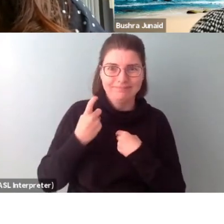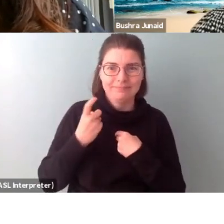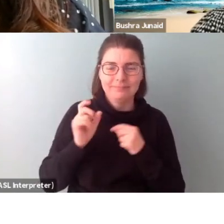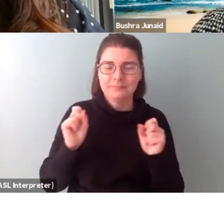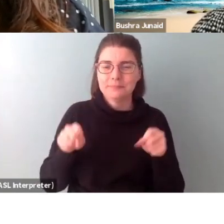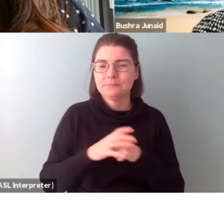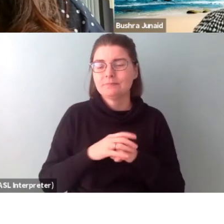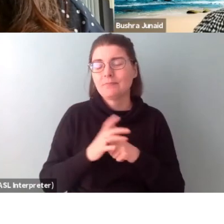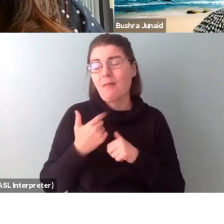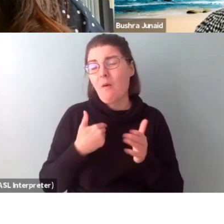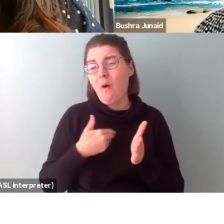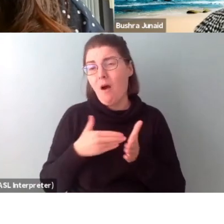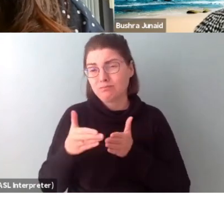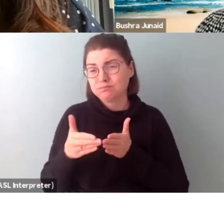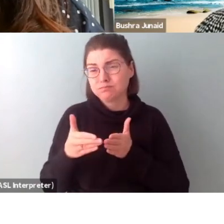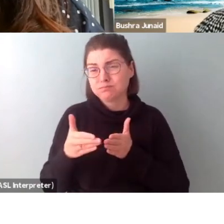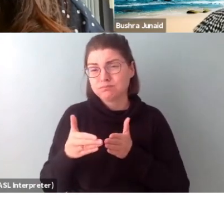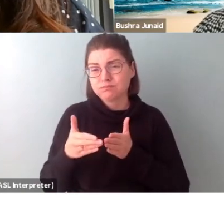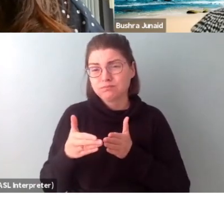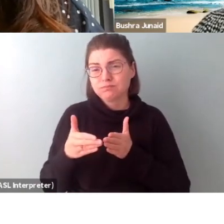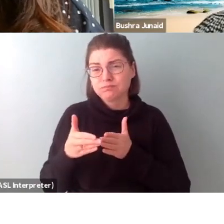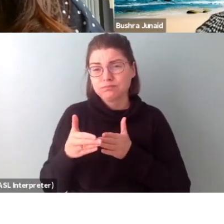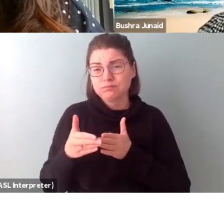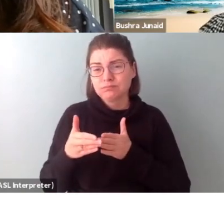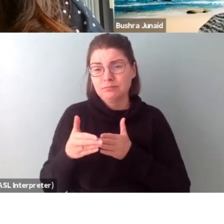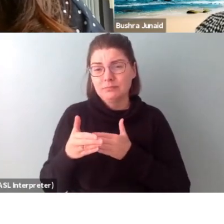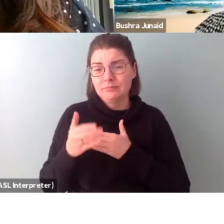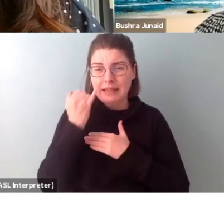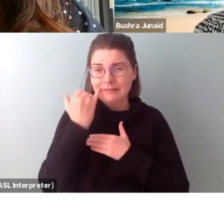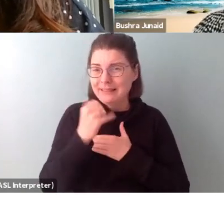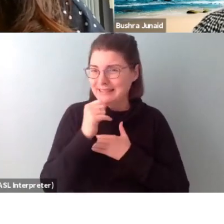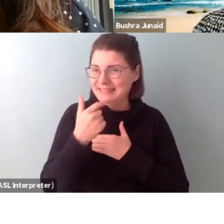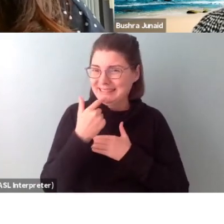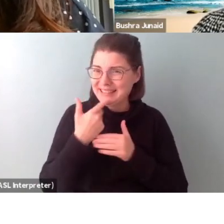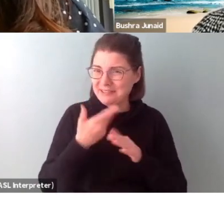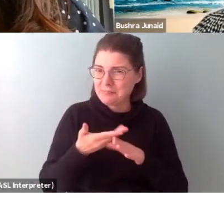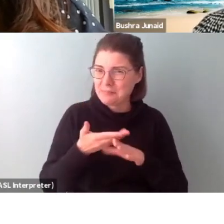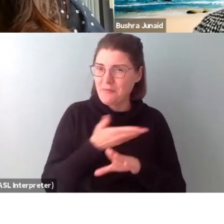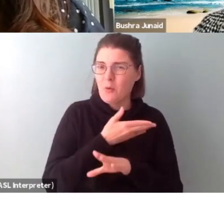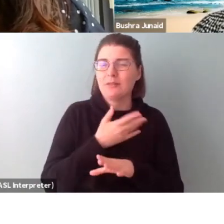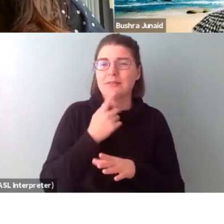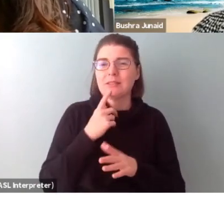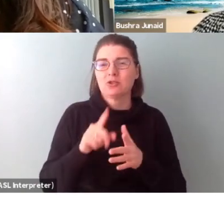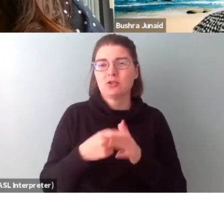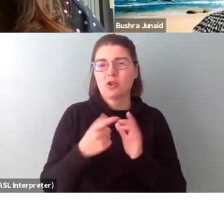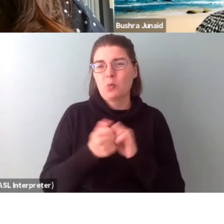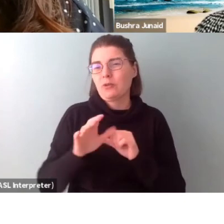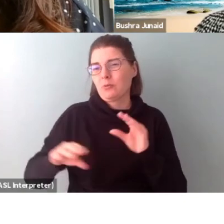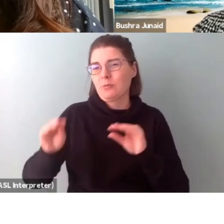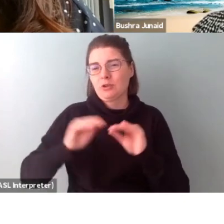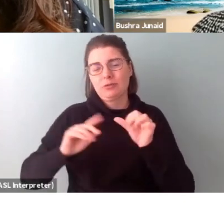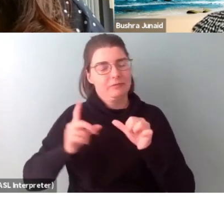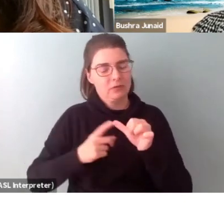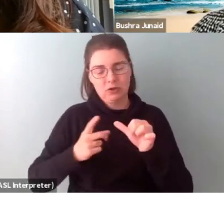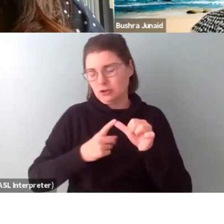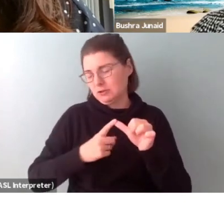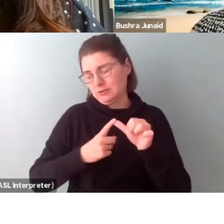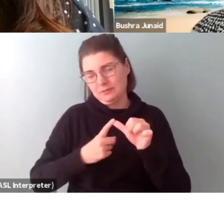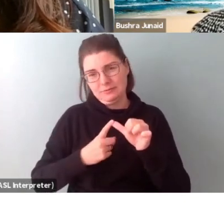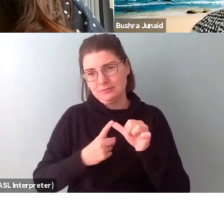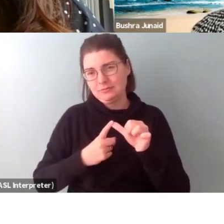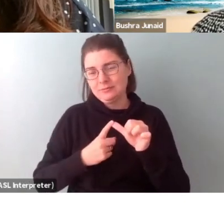But I would often say, and if I didn't say this already, start with your budget, right? So,